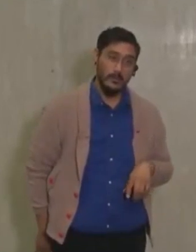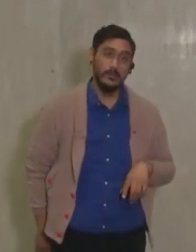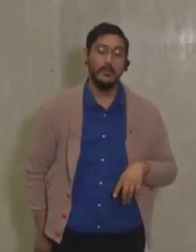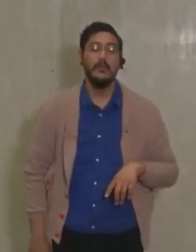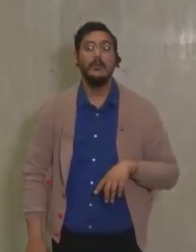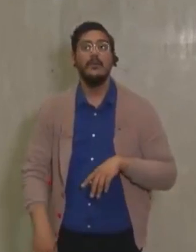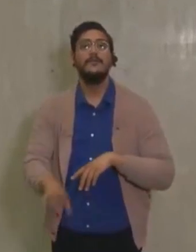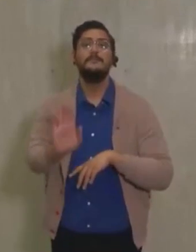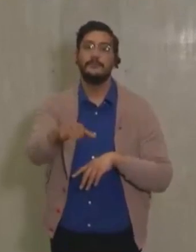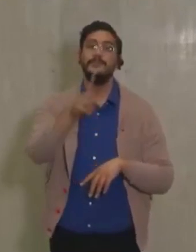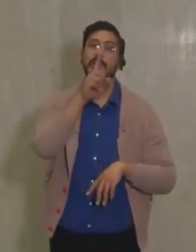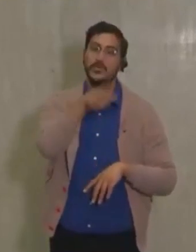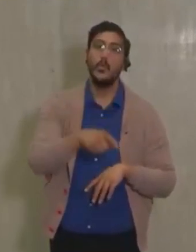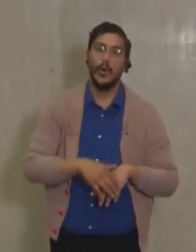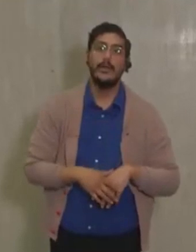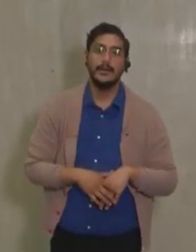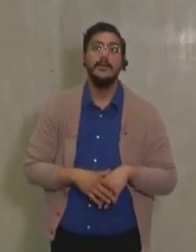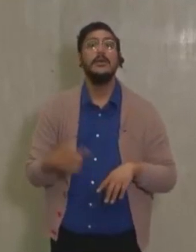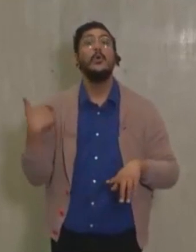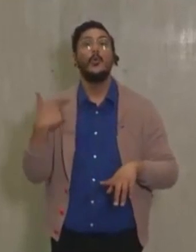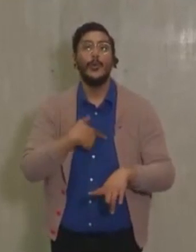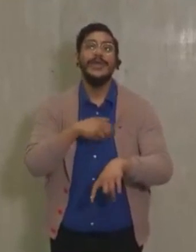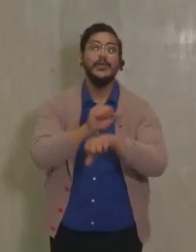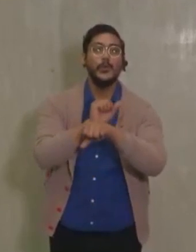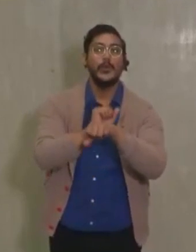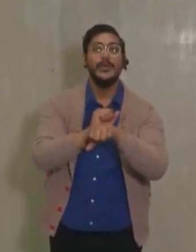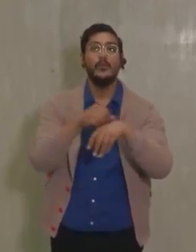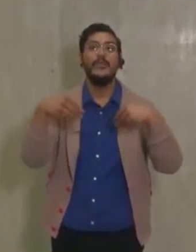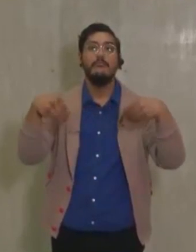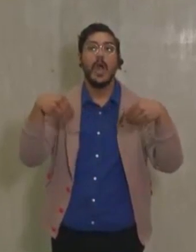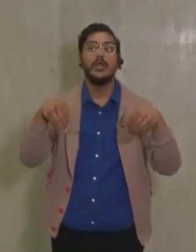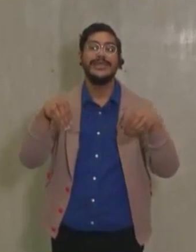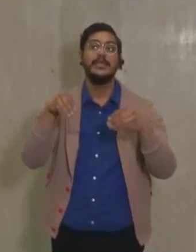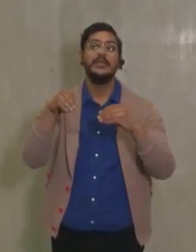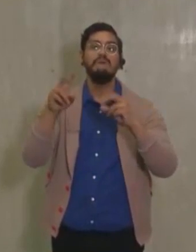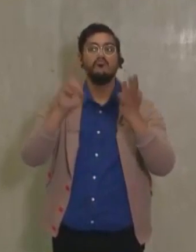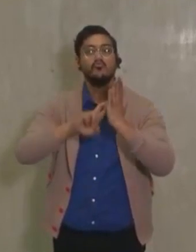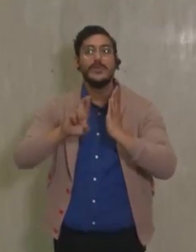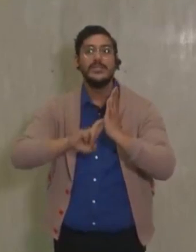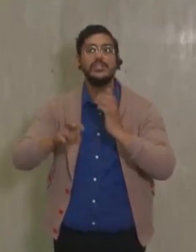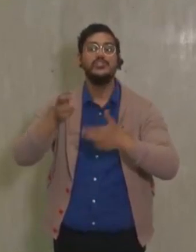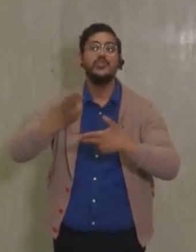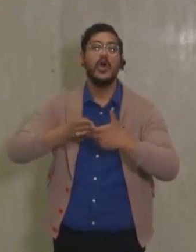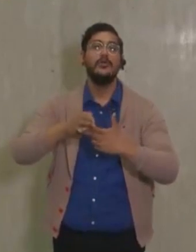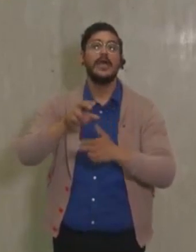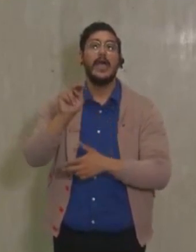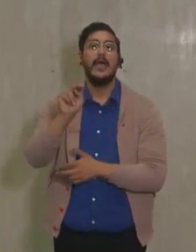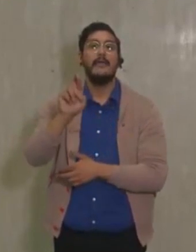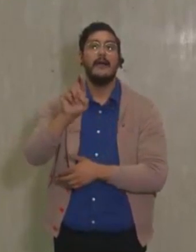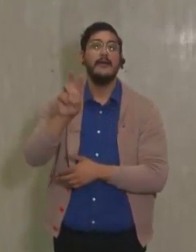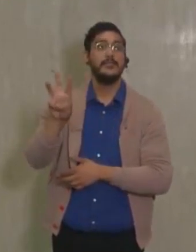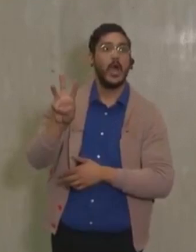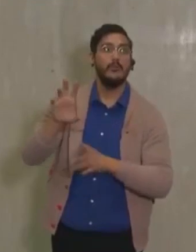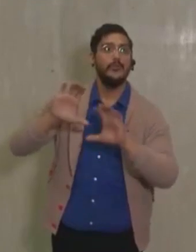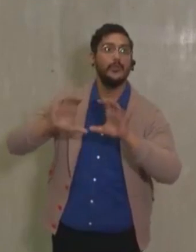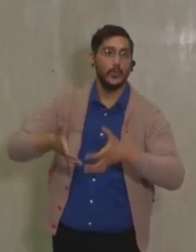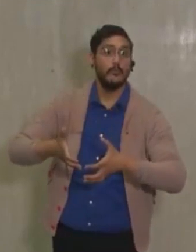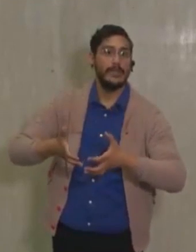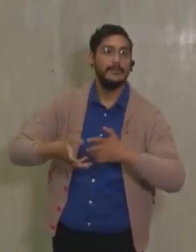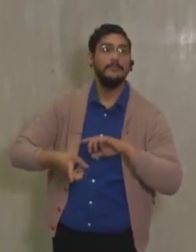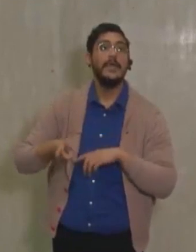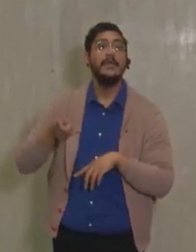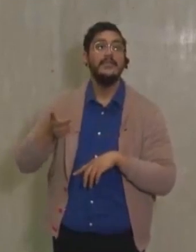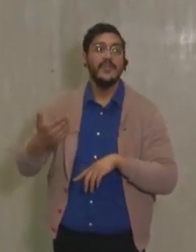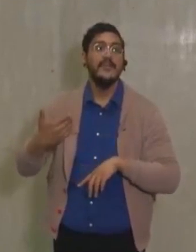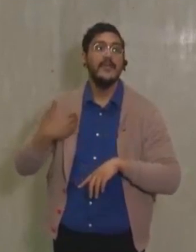Sure. So we worked with a market research firm called the LRW Group, and they have